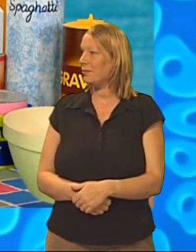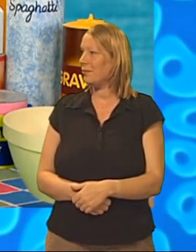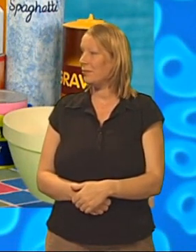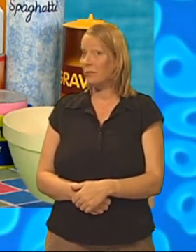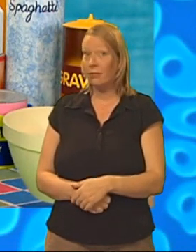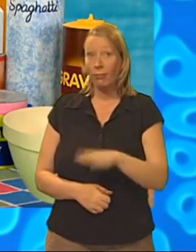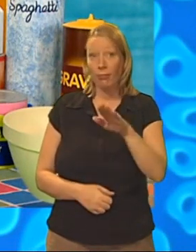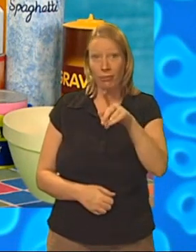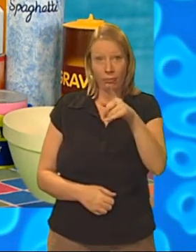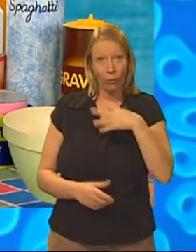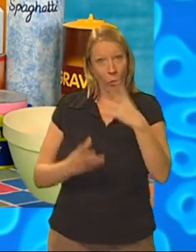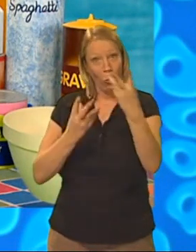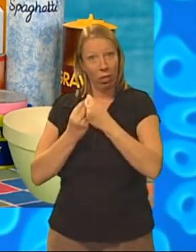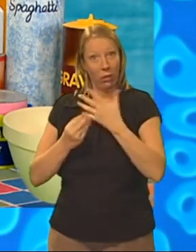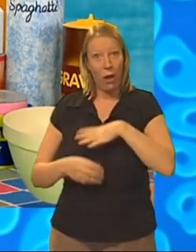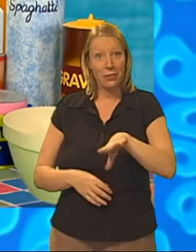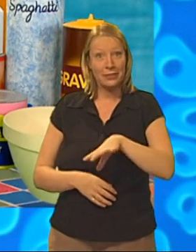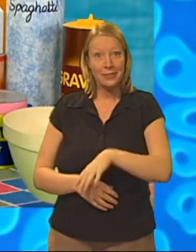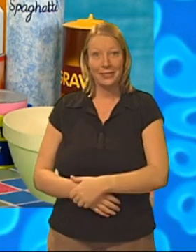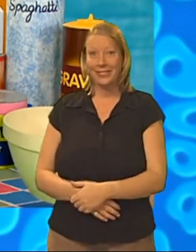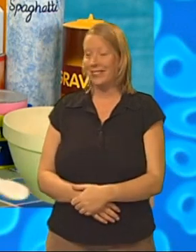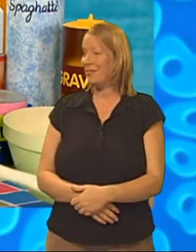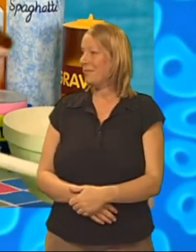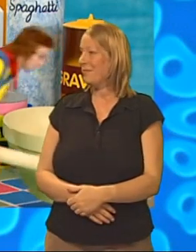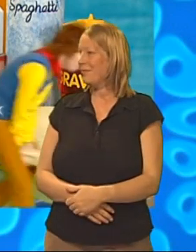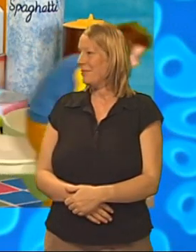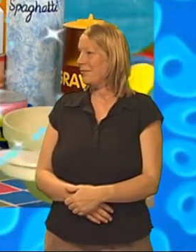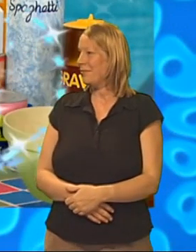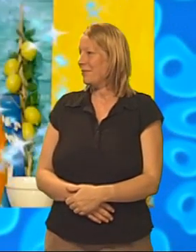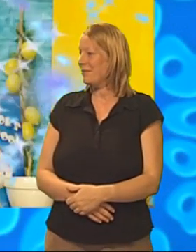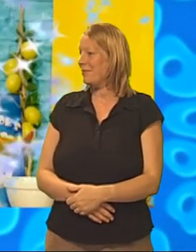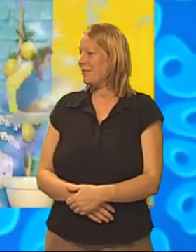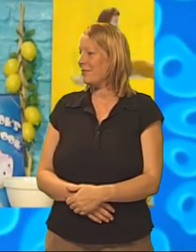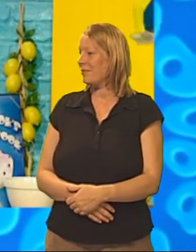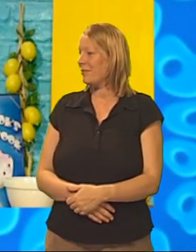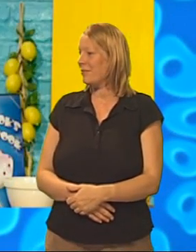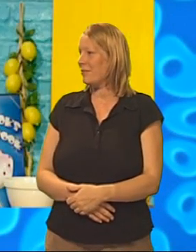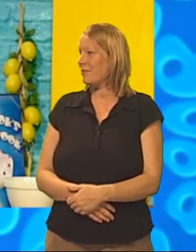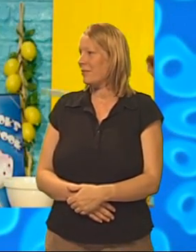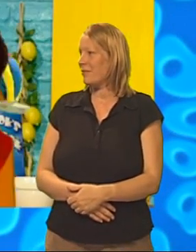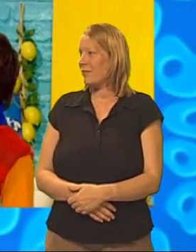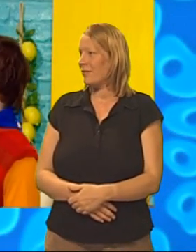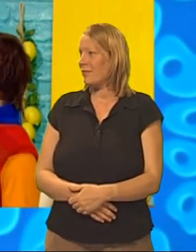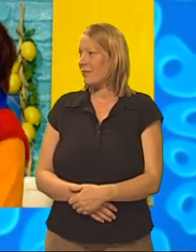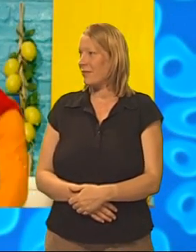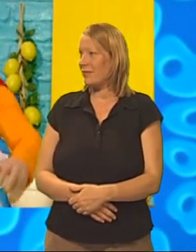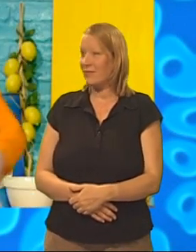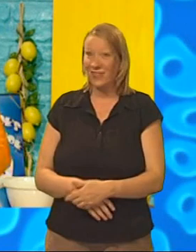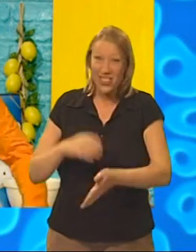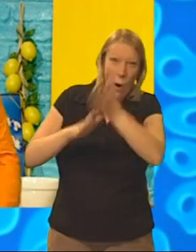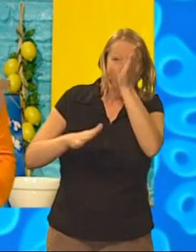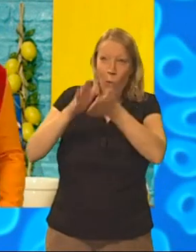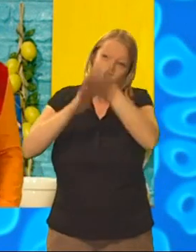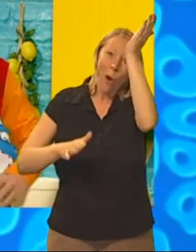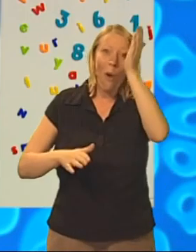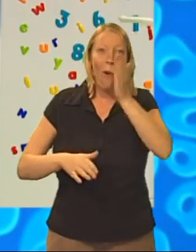Hey, why don't you come along too? Whoa! Whoa! Go small.